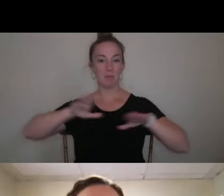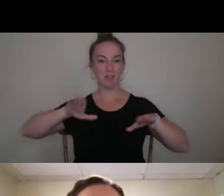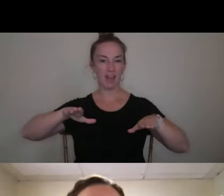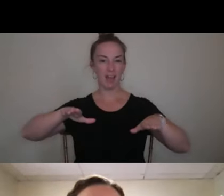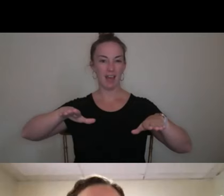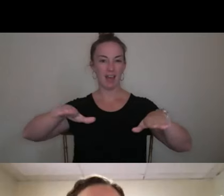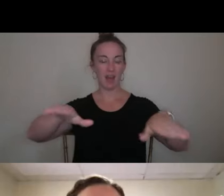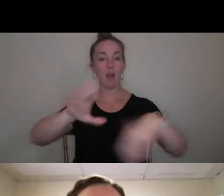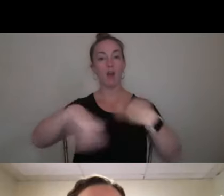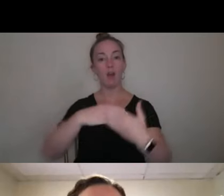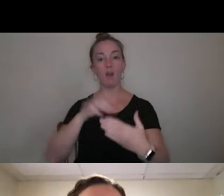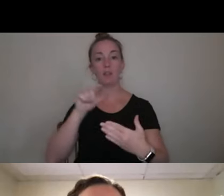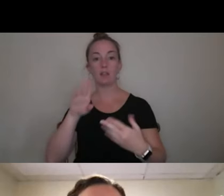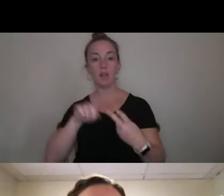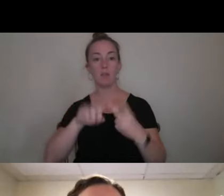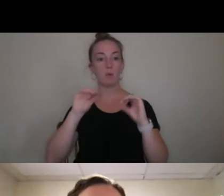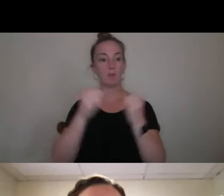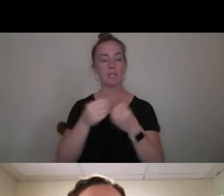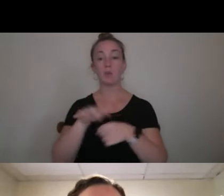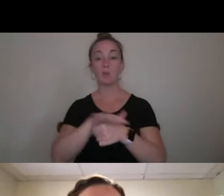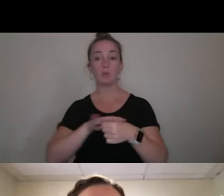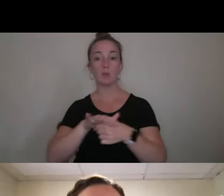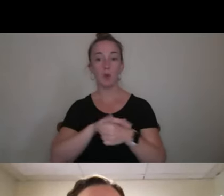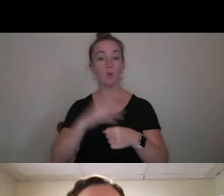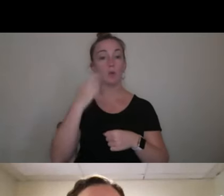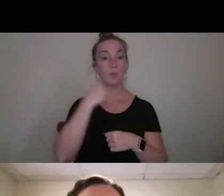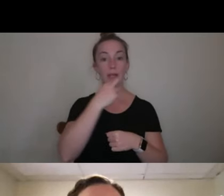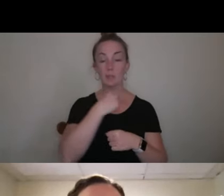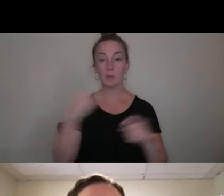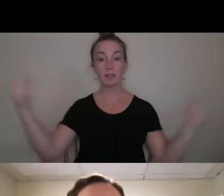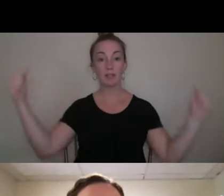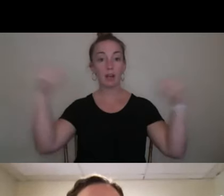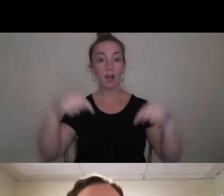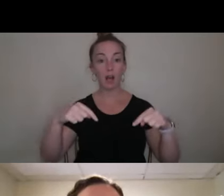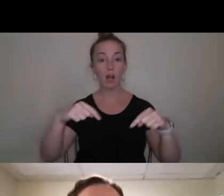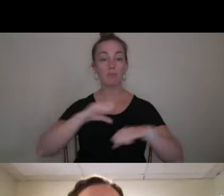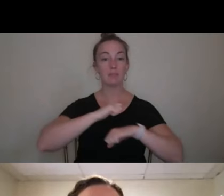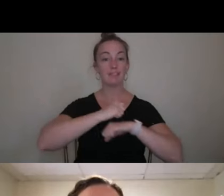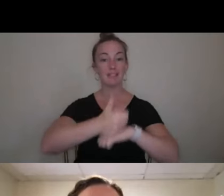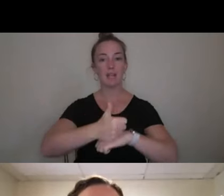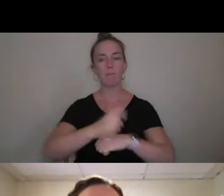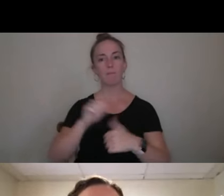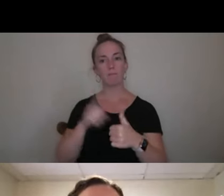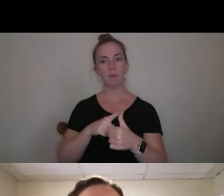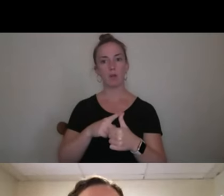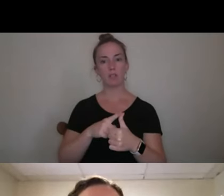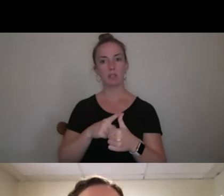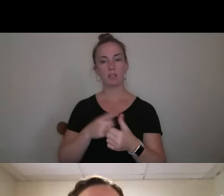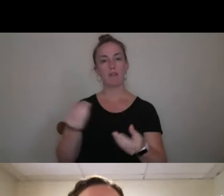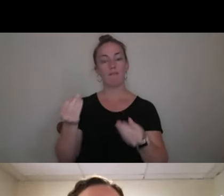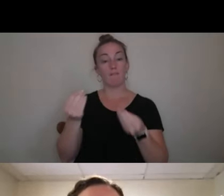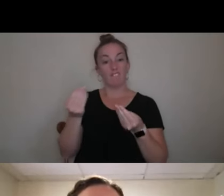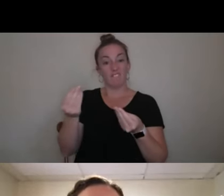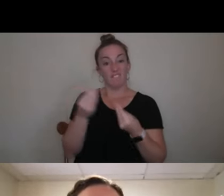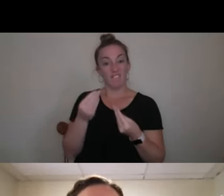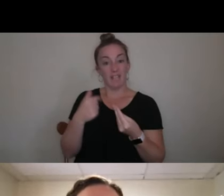organizations and like local organizations and restaurants will come in. And it's like, first of all, fed me for like three days because they